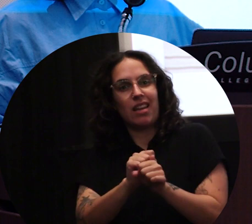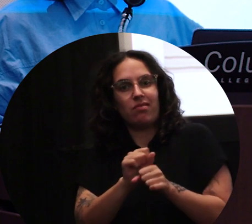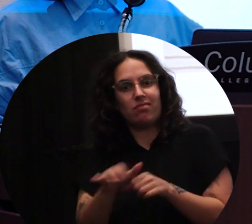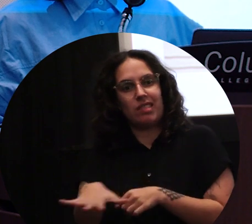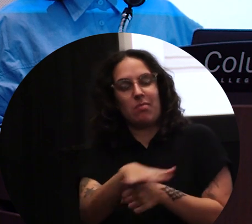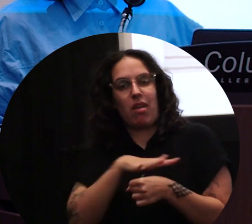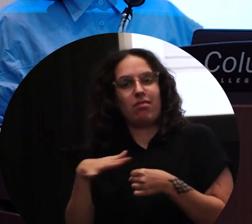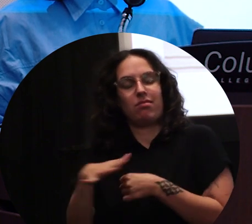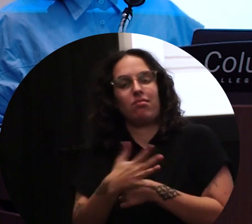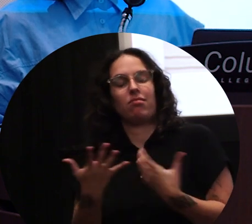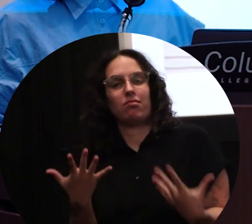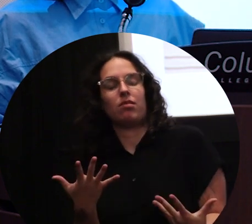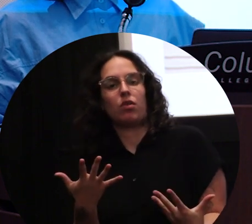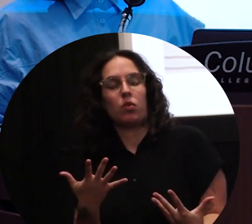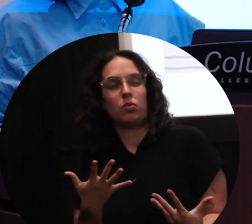where